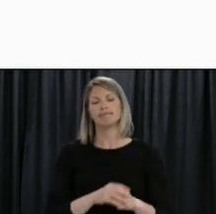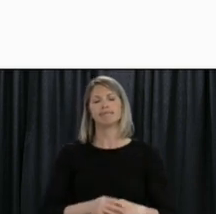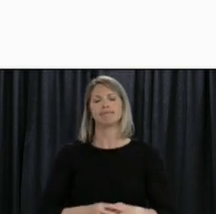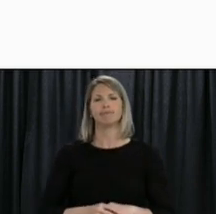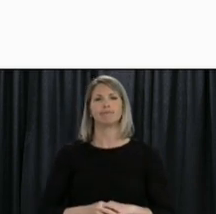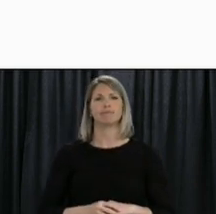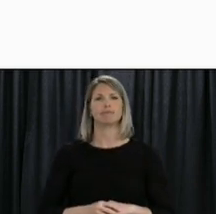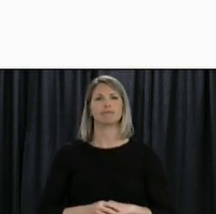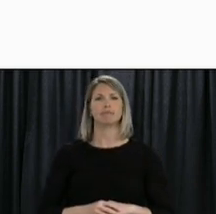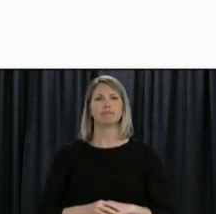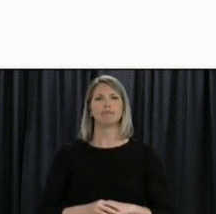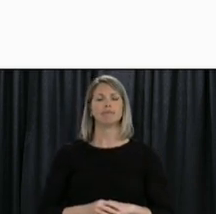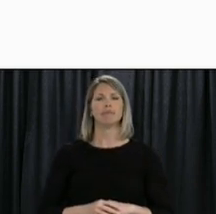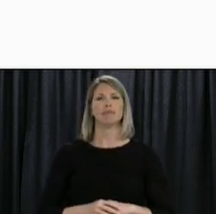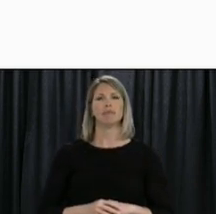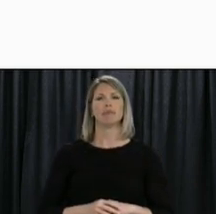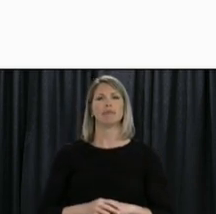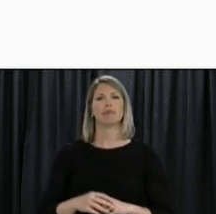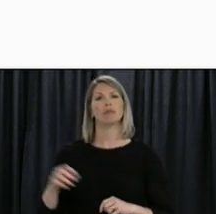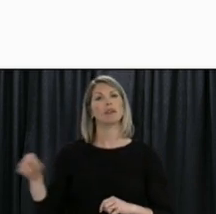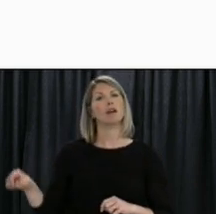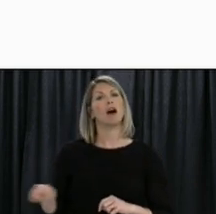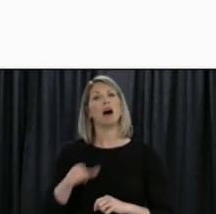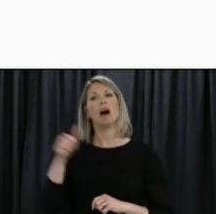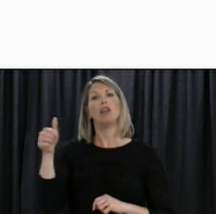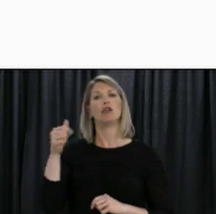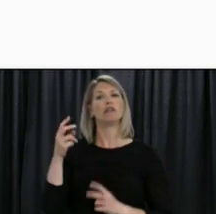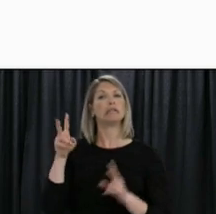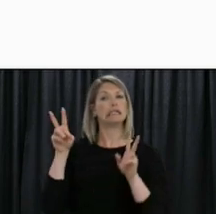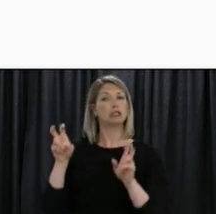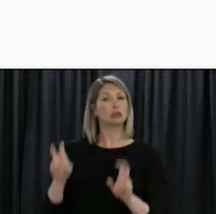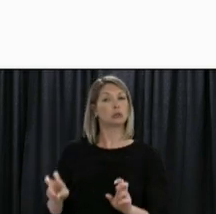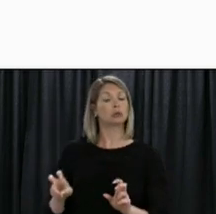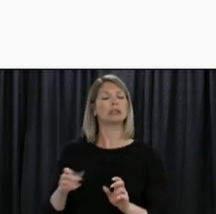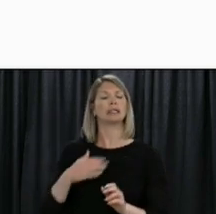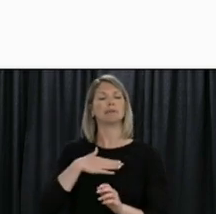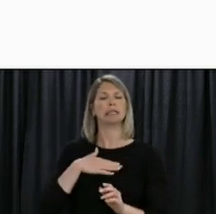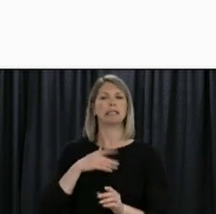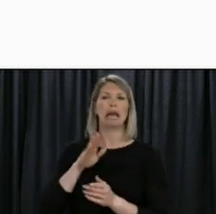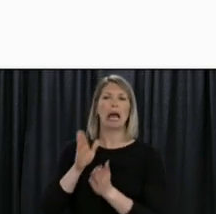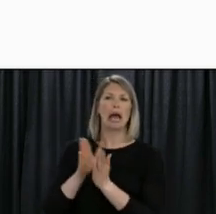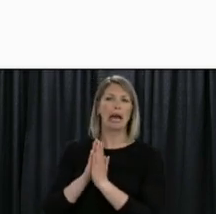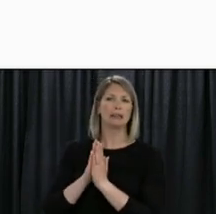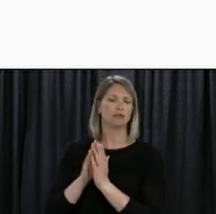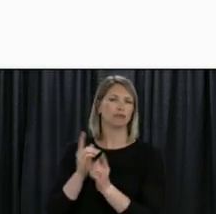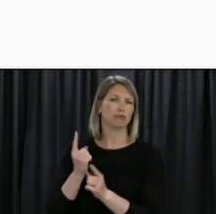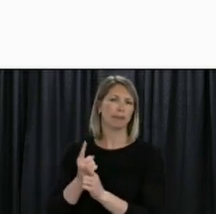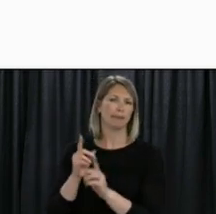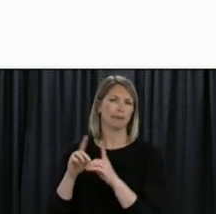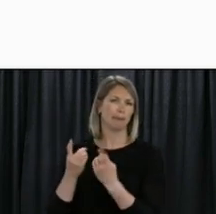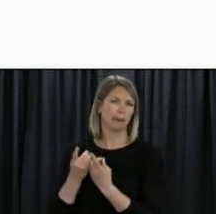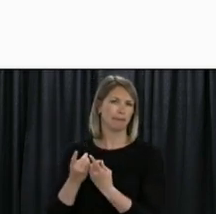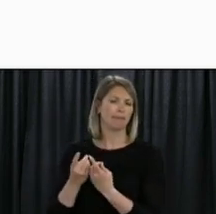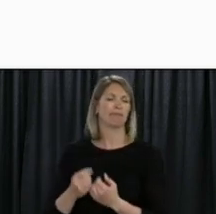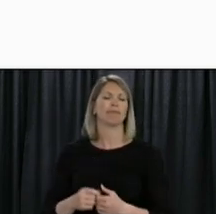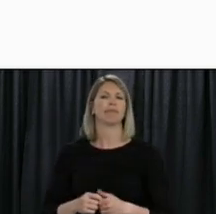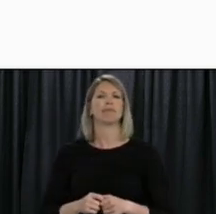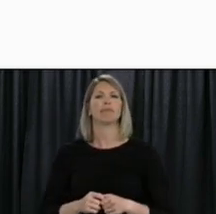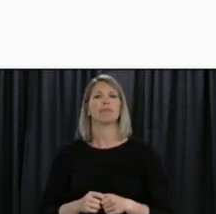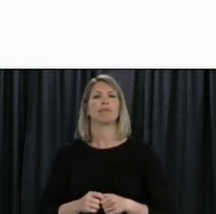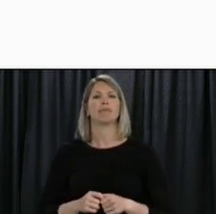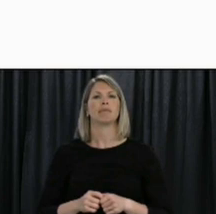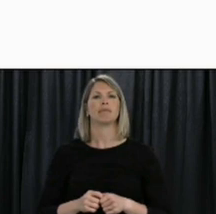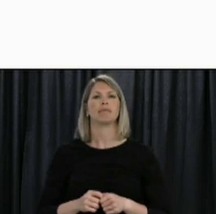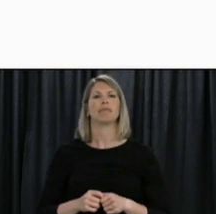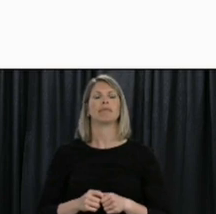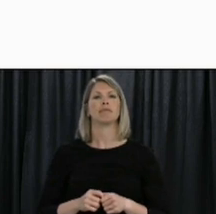-19 issues. All other government related issues should be directed to the appropriate department or agency for response. Reporters will